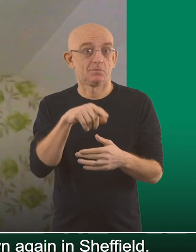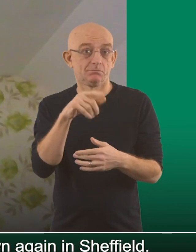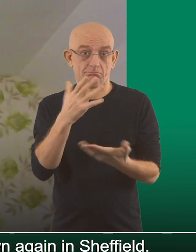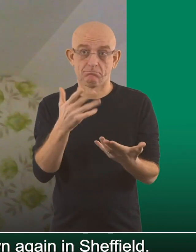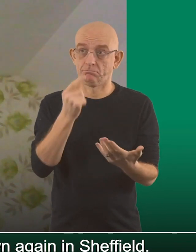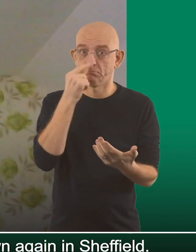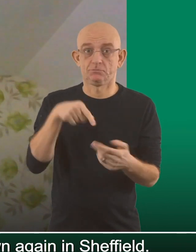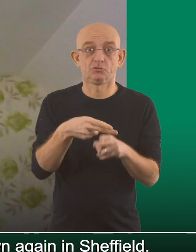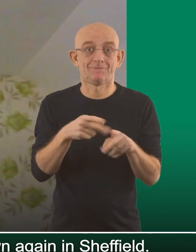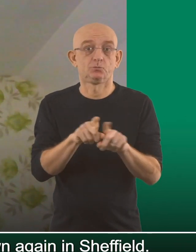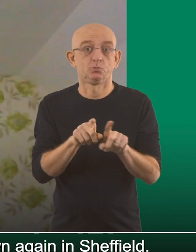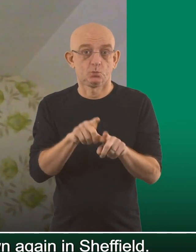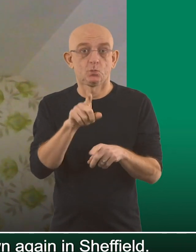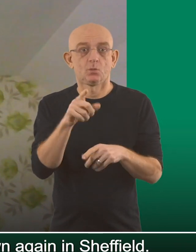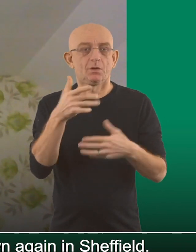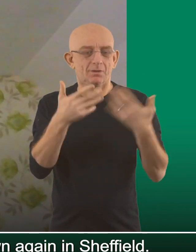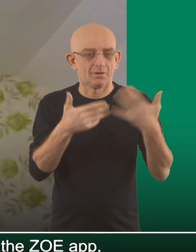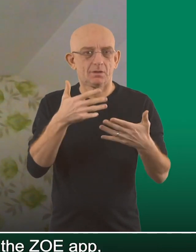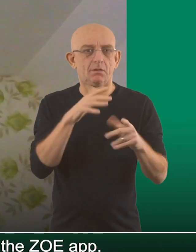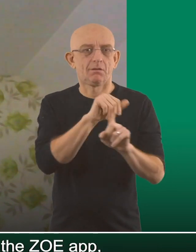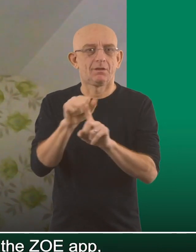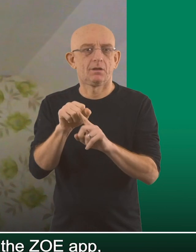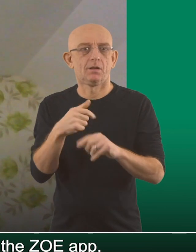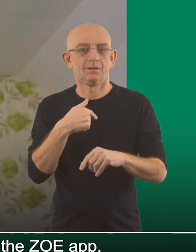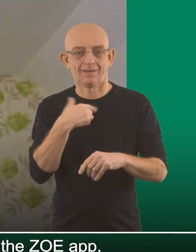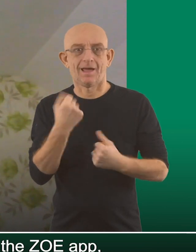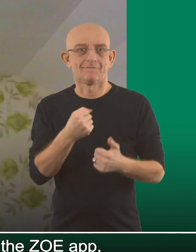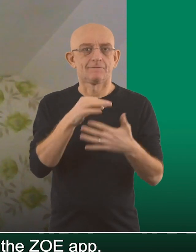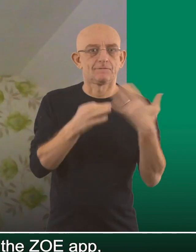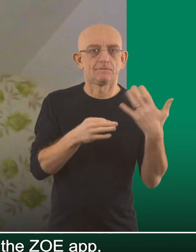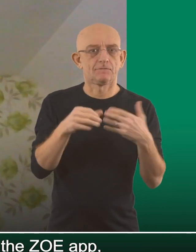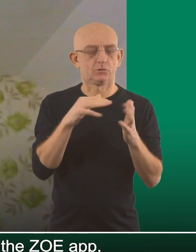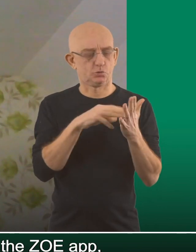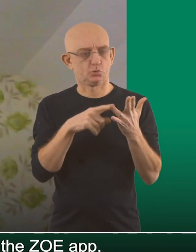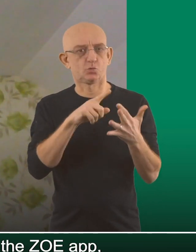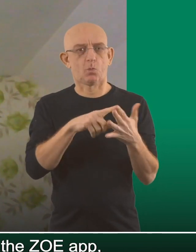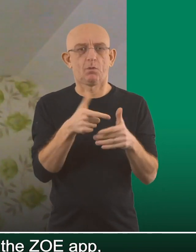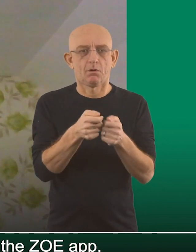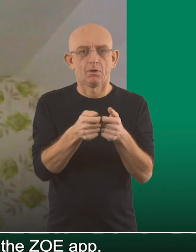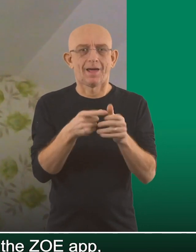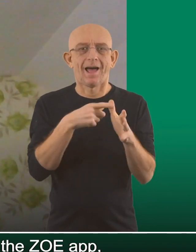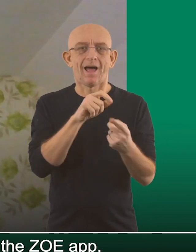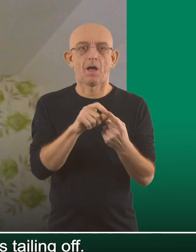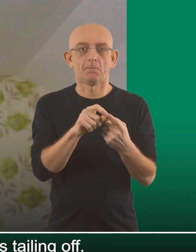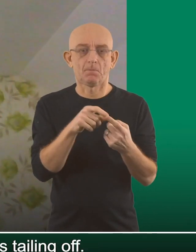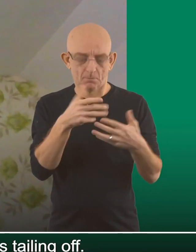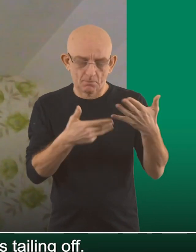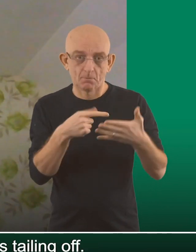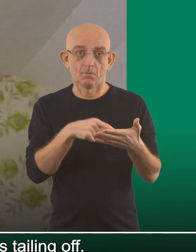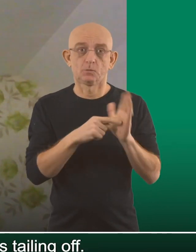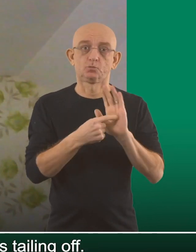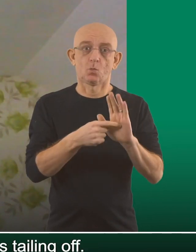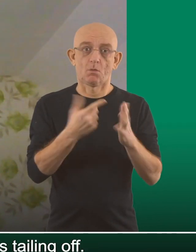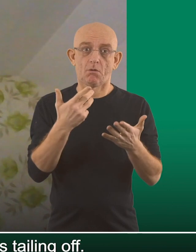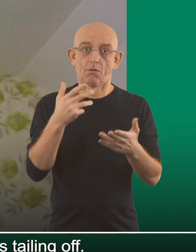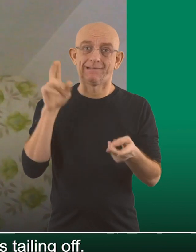we may start to go down again in Sheffield. The symptom trackers, most commonly, the Zoe app is